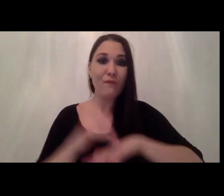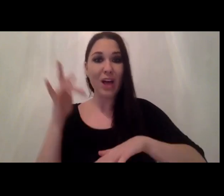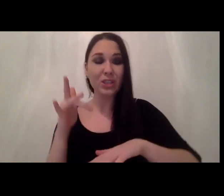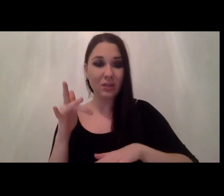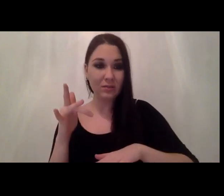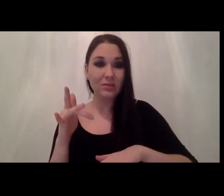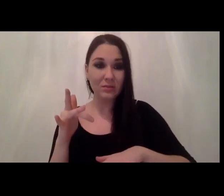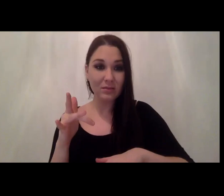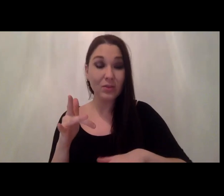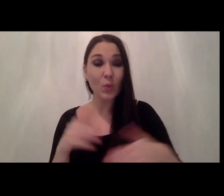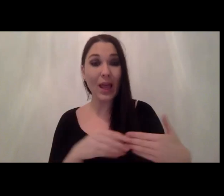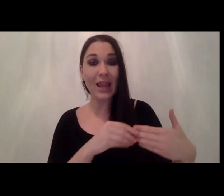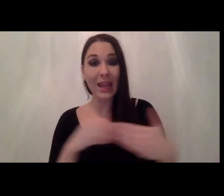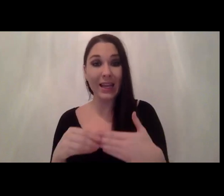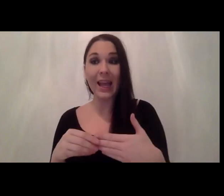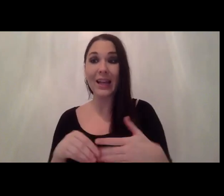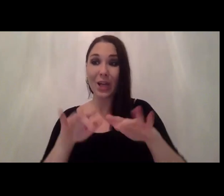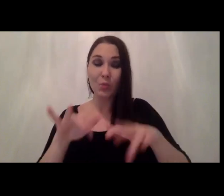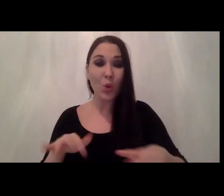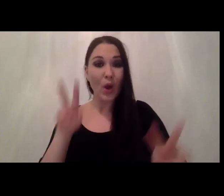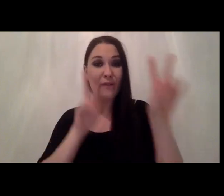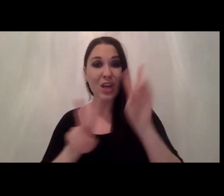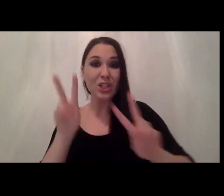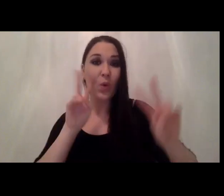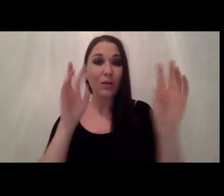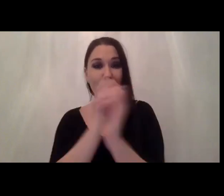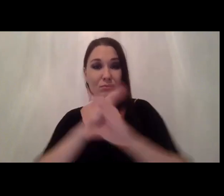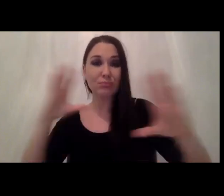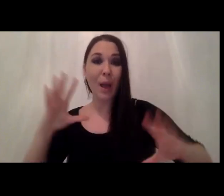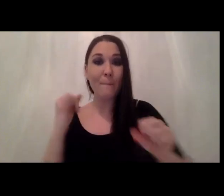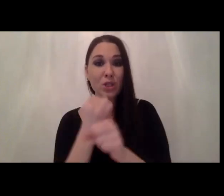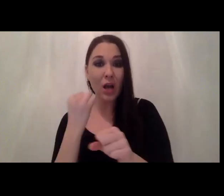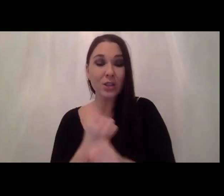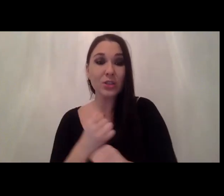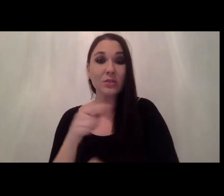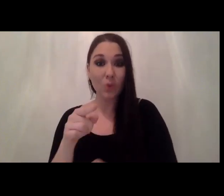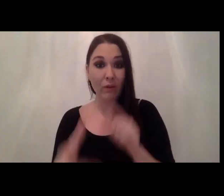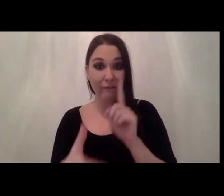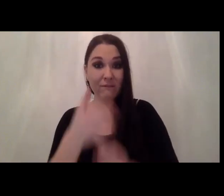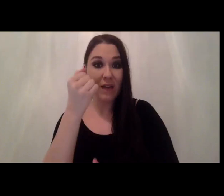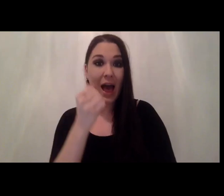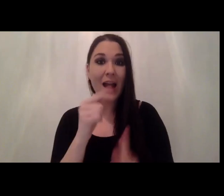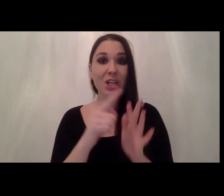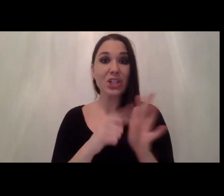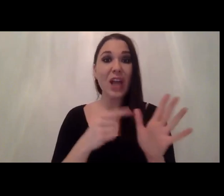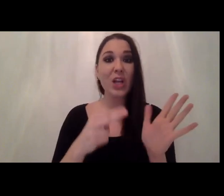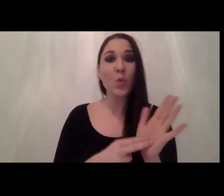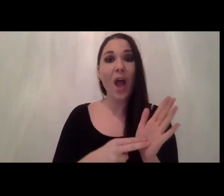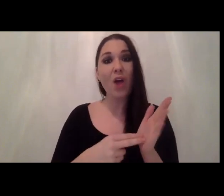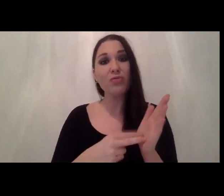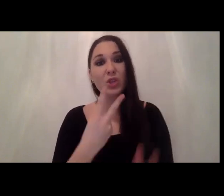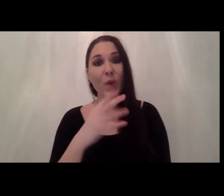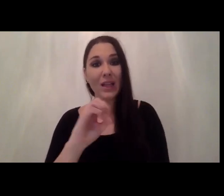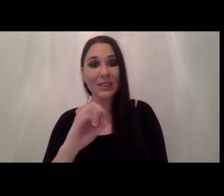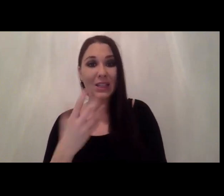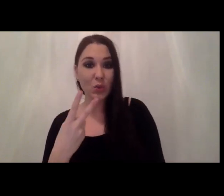to the tone of Computer Vision in Production. So you will find from January 2020 some really interesting interviews called the Computer